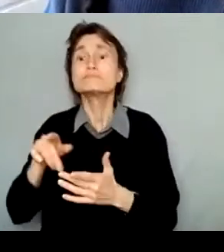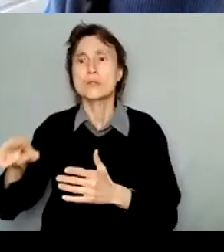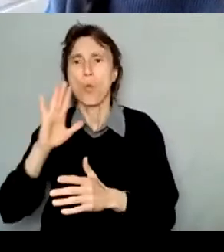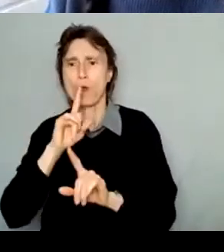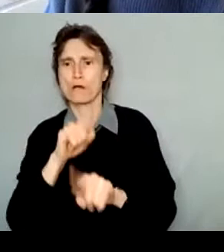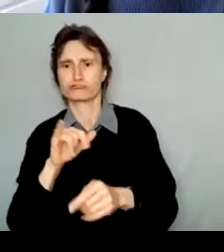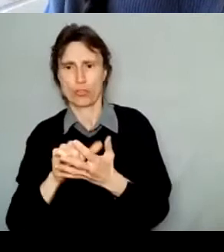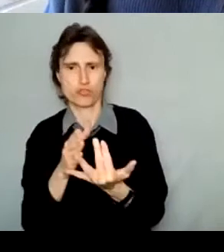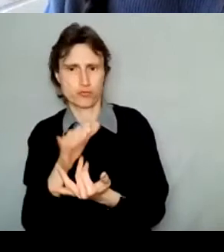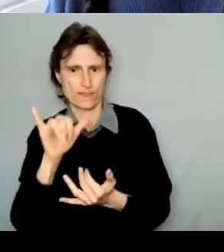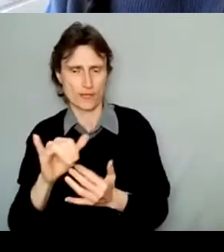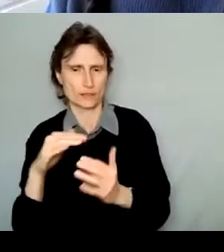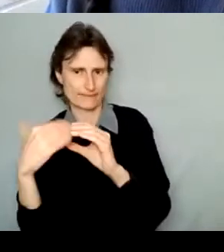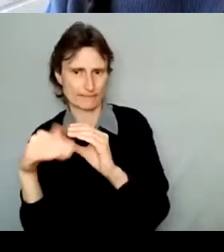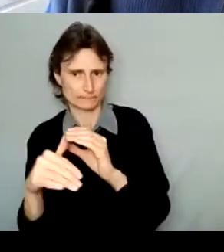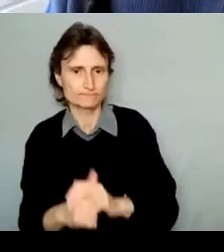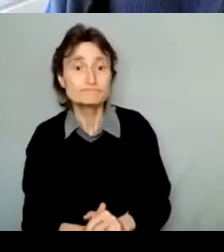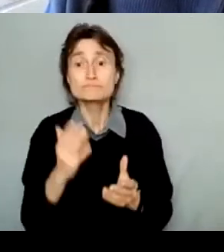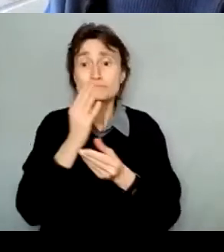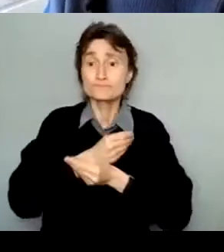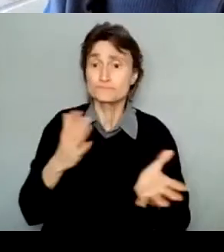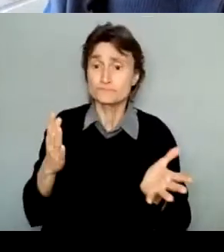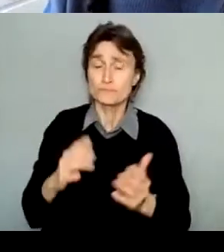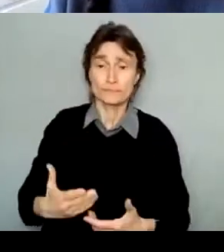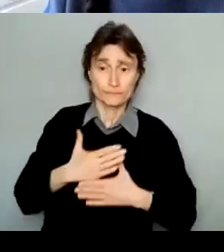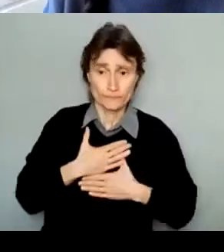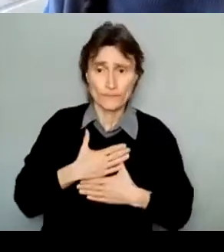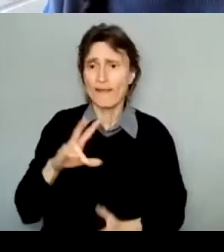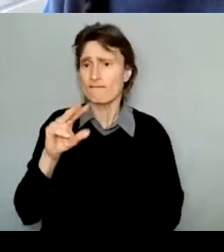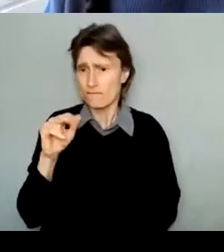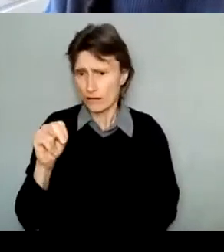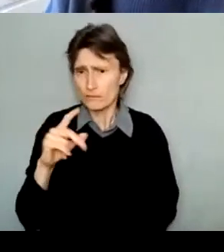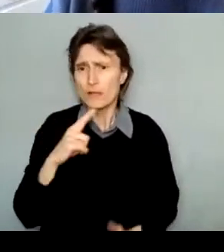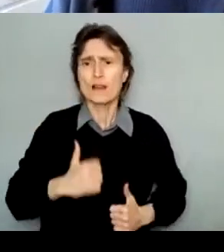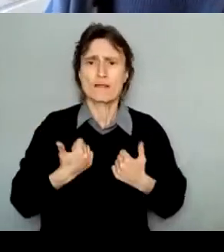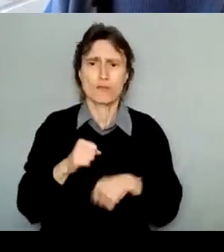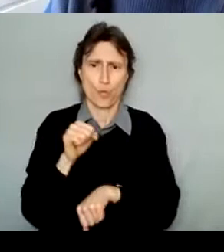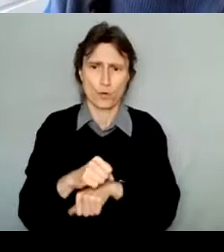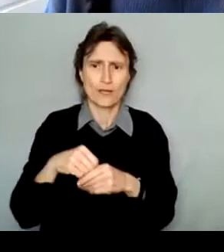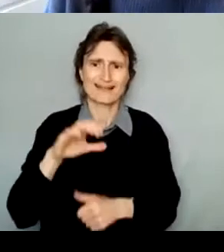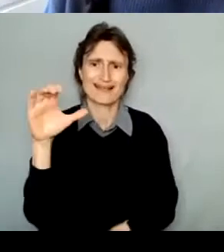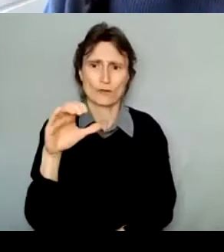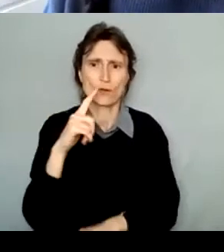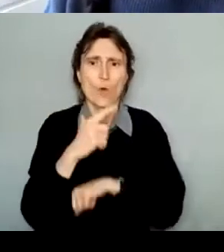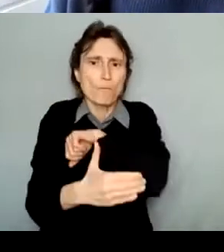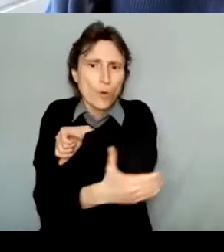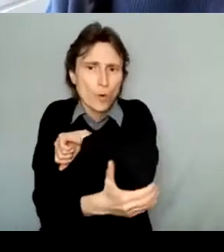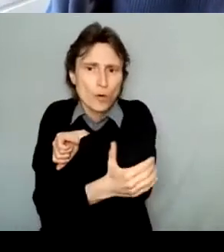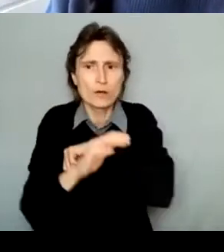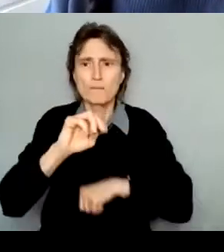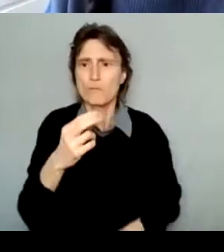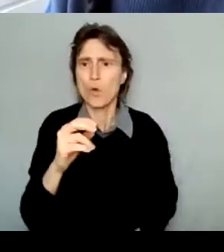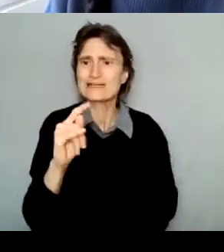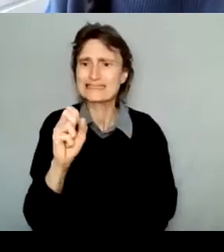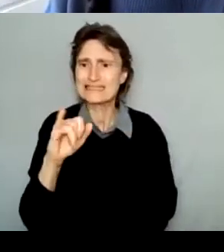Van and I are both currently living and working in Mokinsas or Calgary which is Treaty 7 territory. So we want to take a